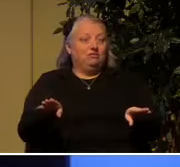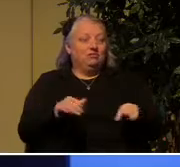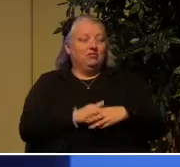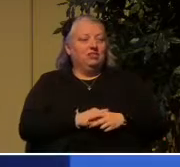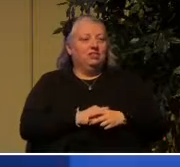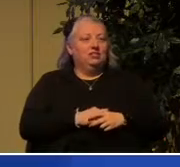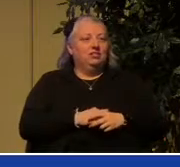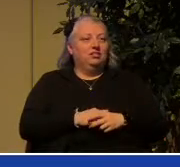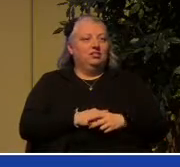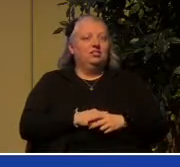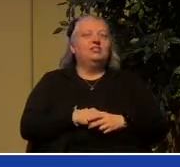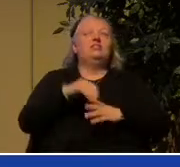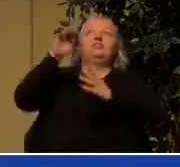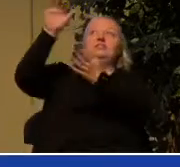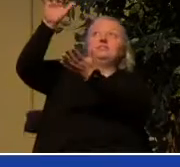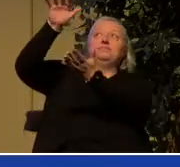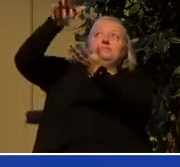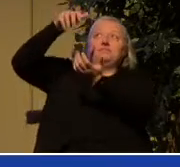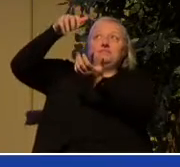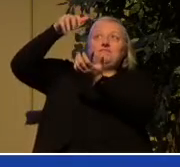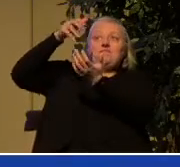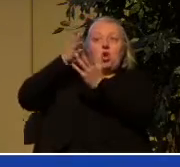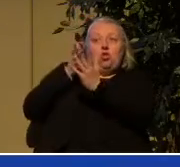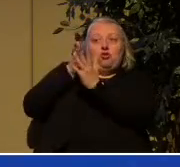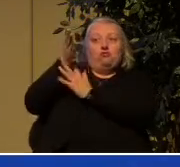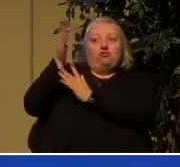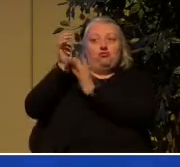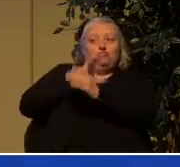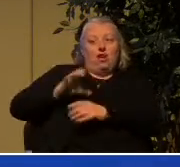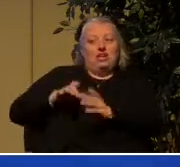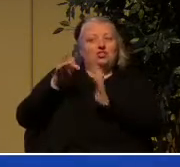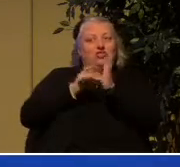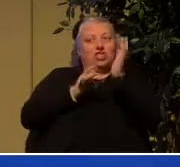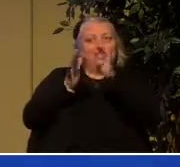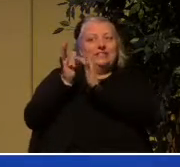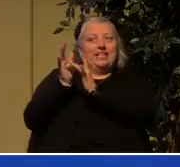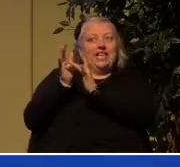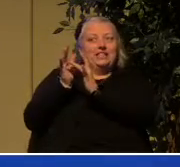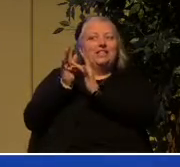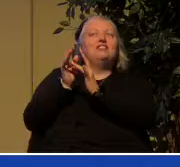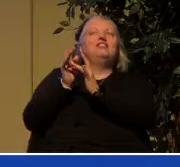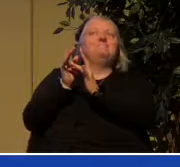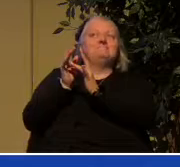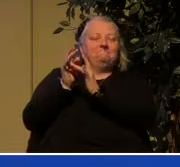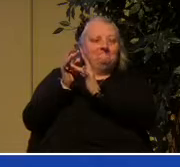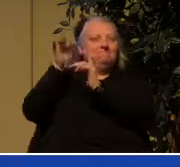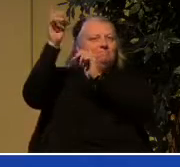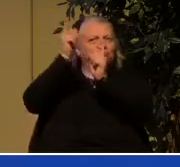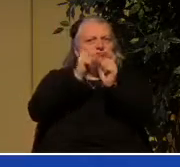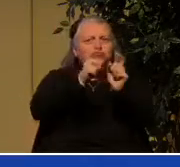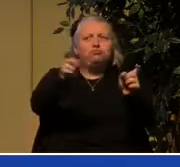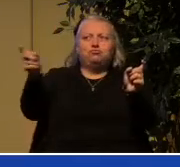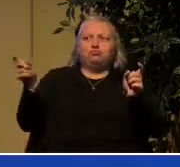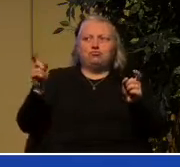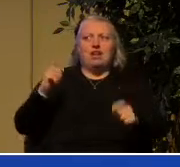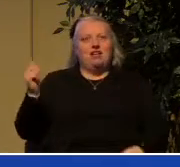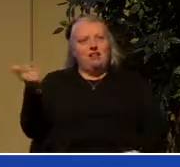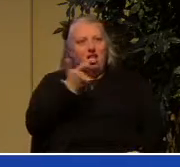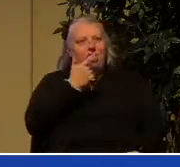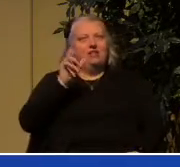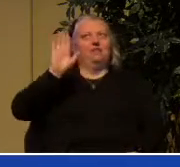An inheritance that through Christ Jesus is made available to you and me. When he says